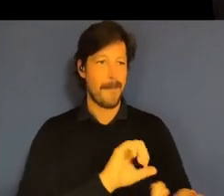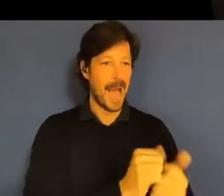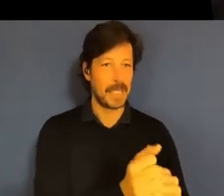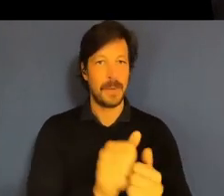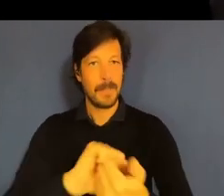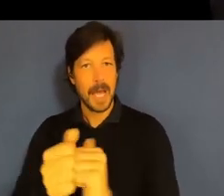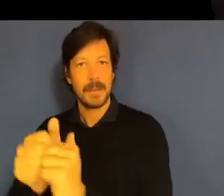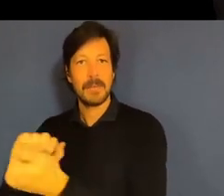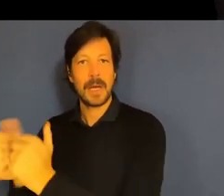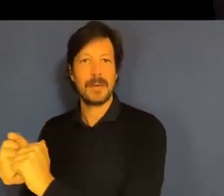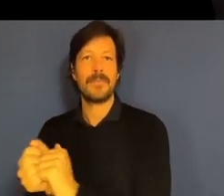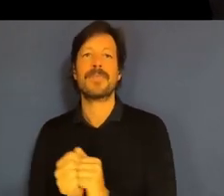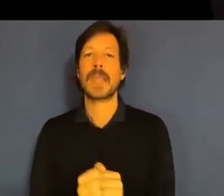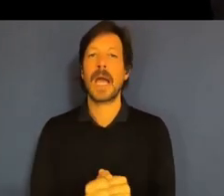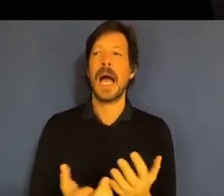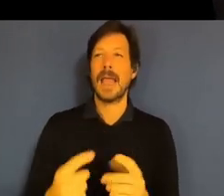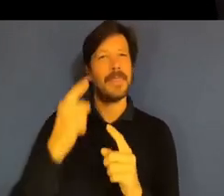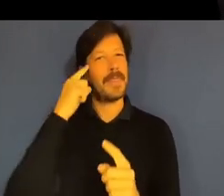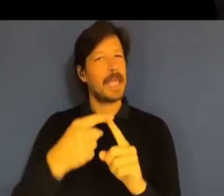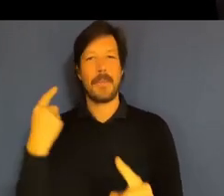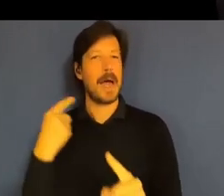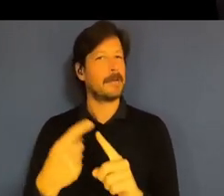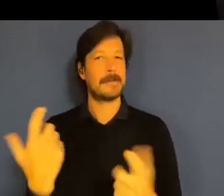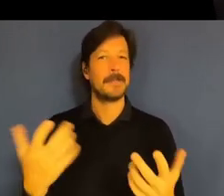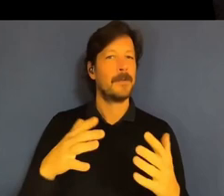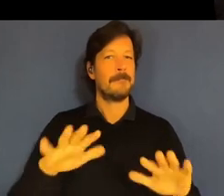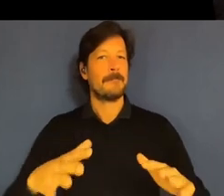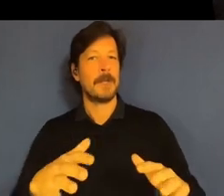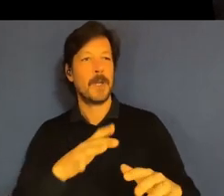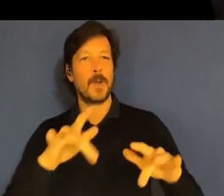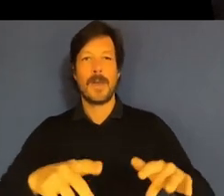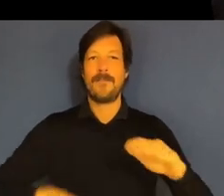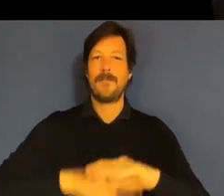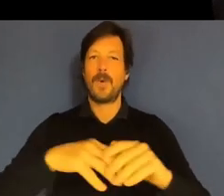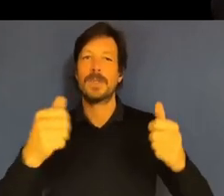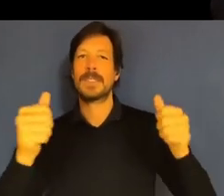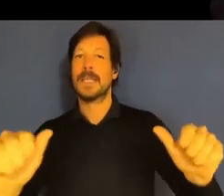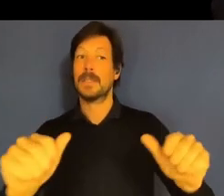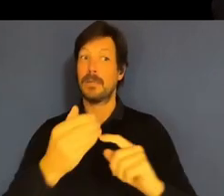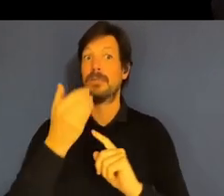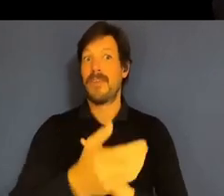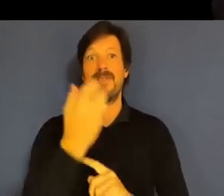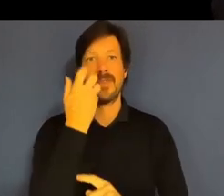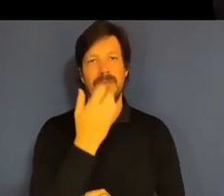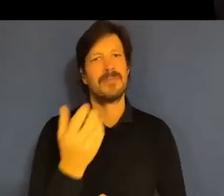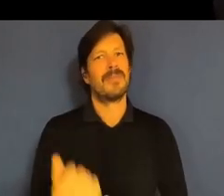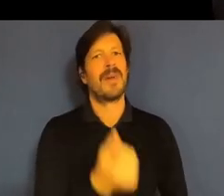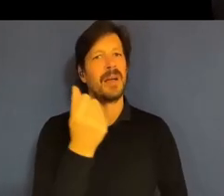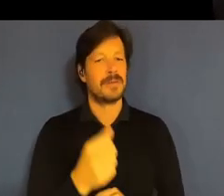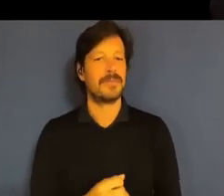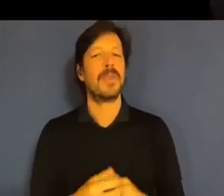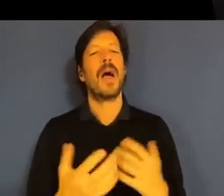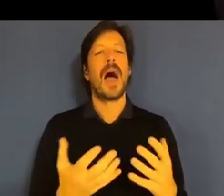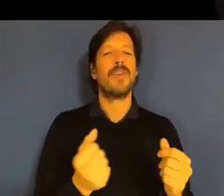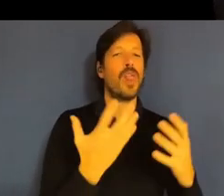haven't quite cracked in the past, but we're going to need to go into the future. There's all issues around integrity, which I won't go into now,